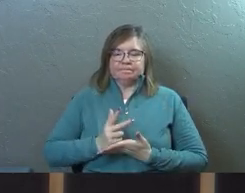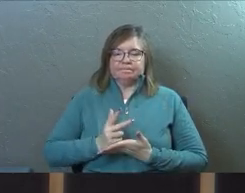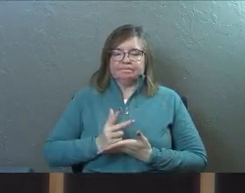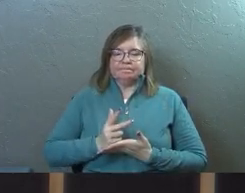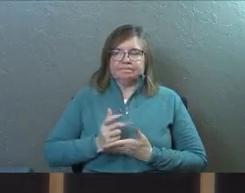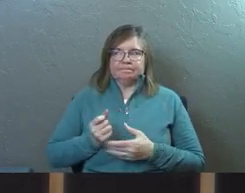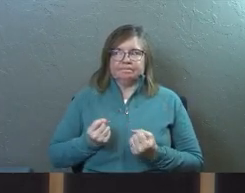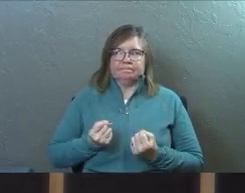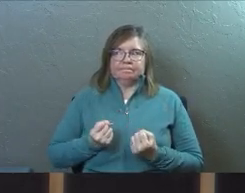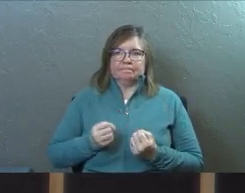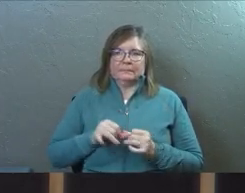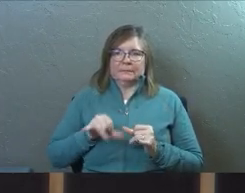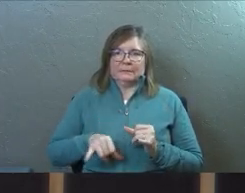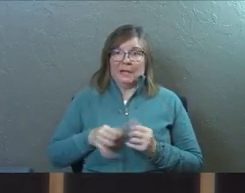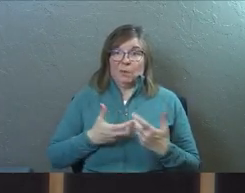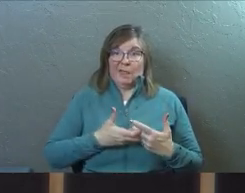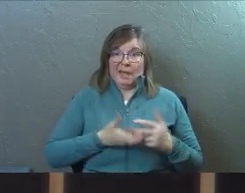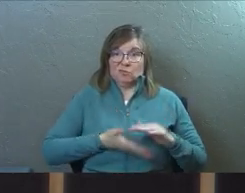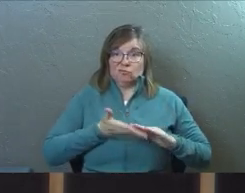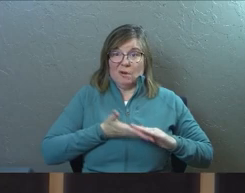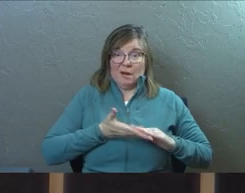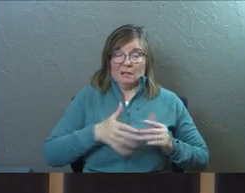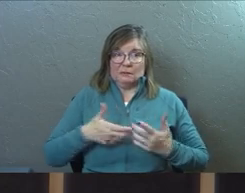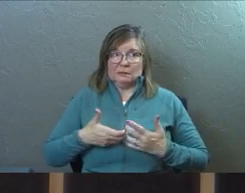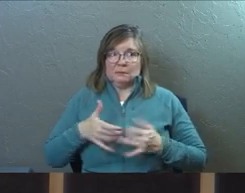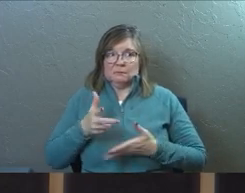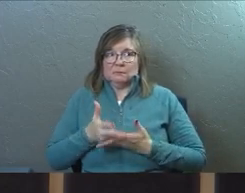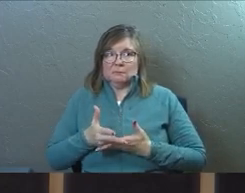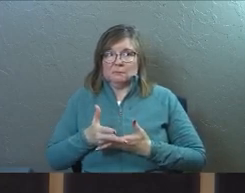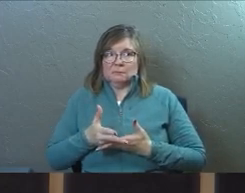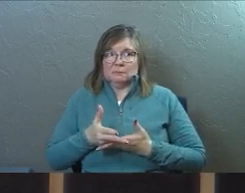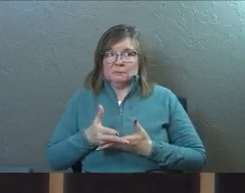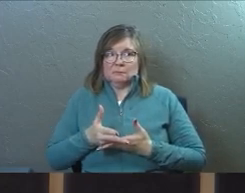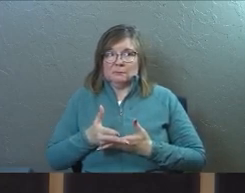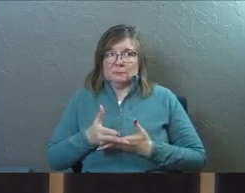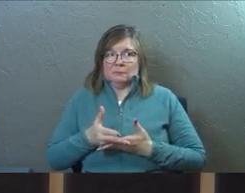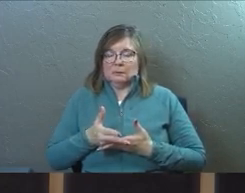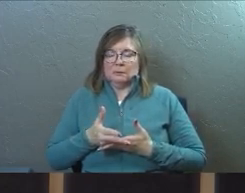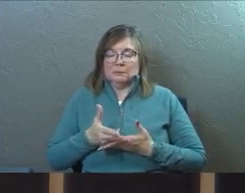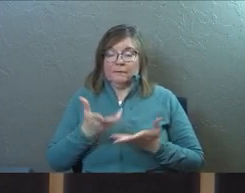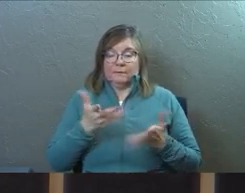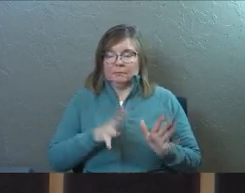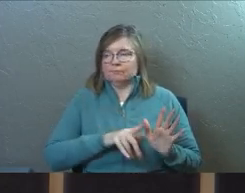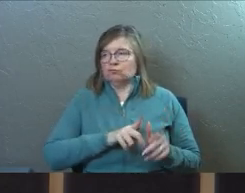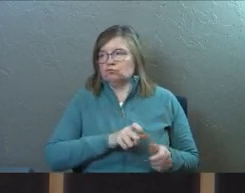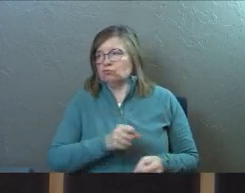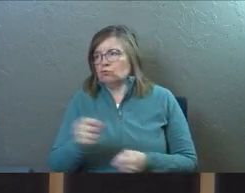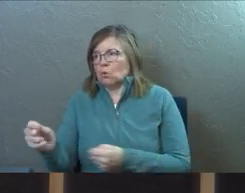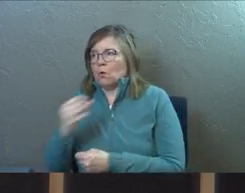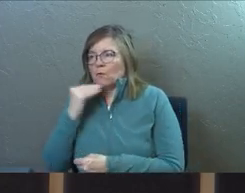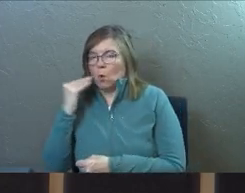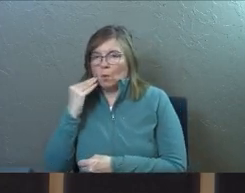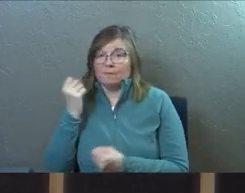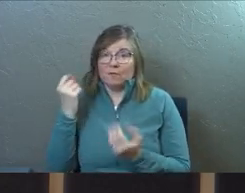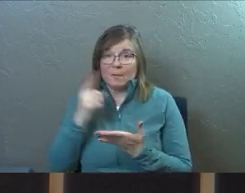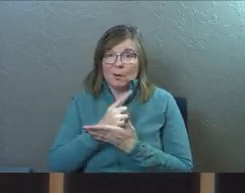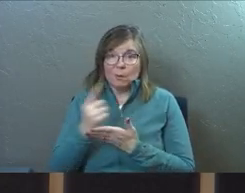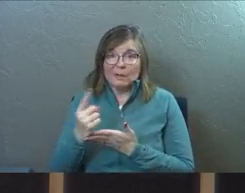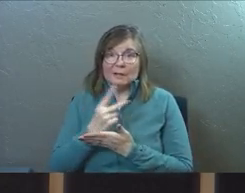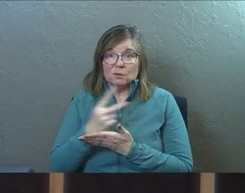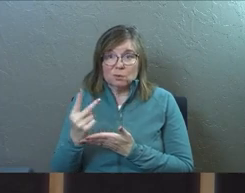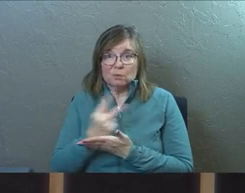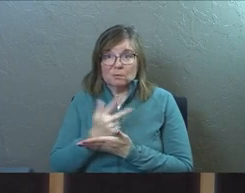just stay there in the parking lot with the engine running while the service happened. And then they drove back home, and they did that for multiple weeks in a row,